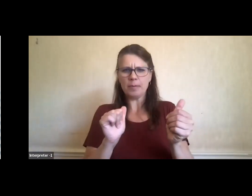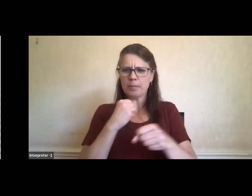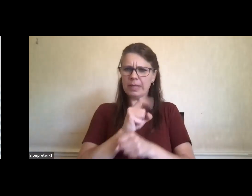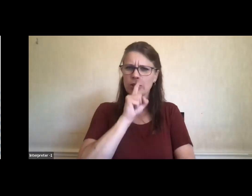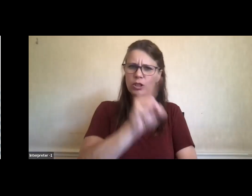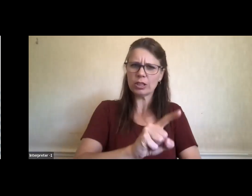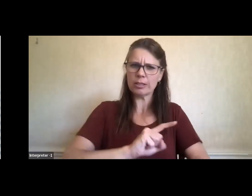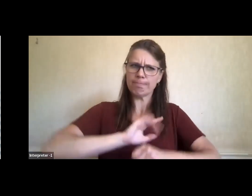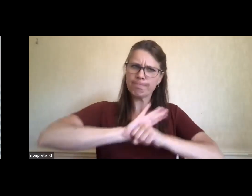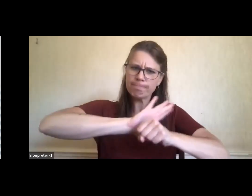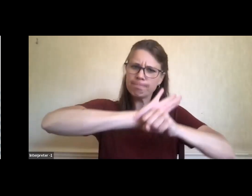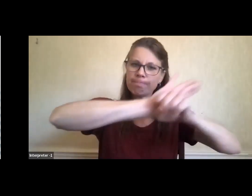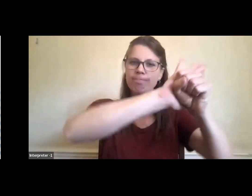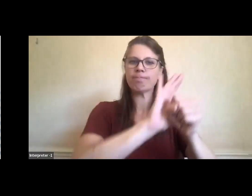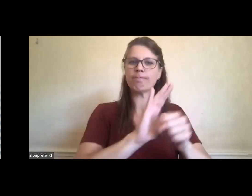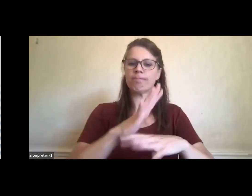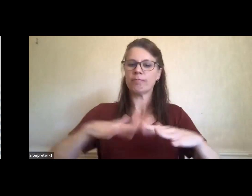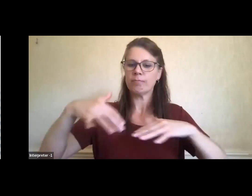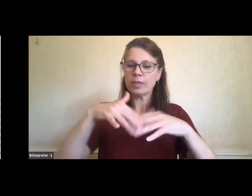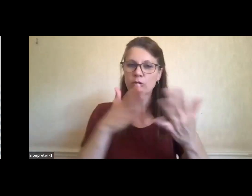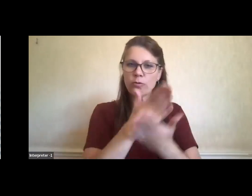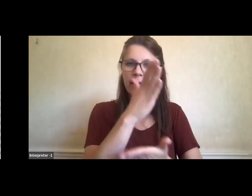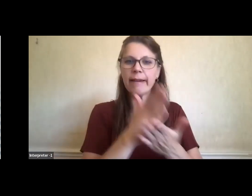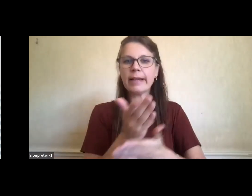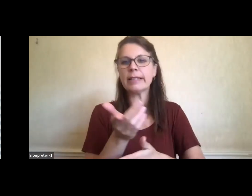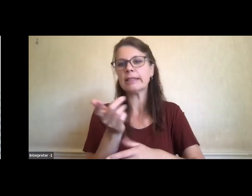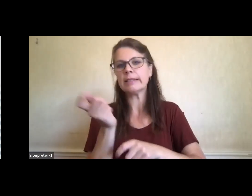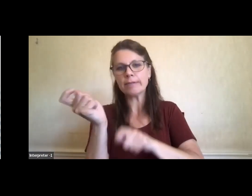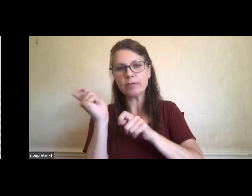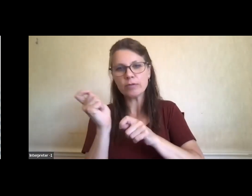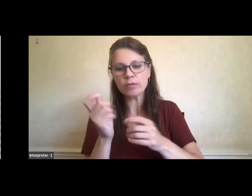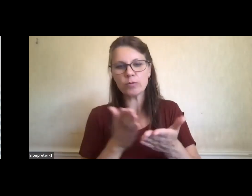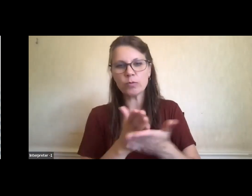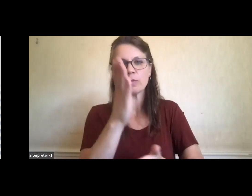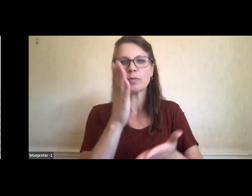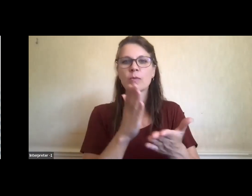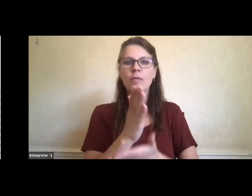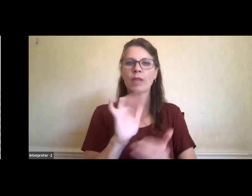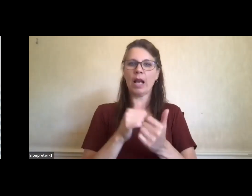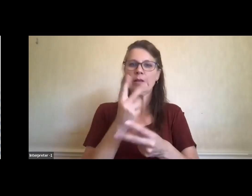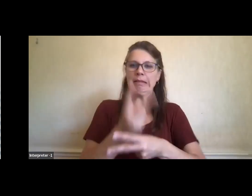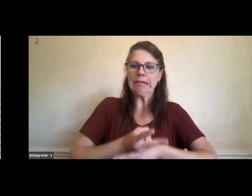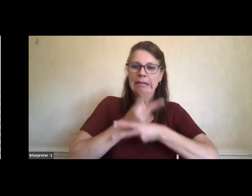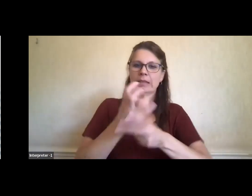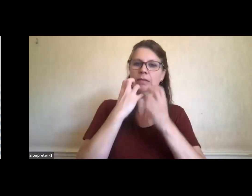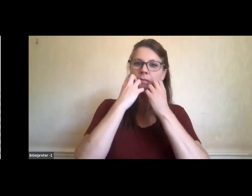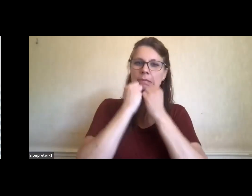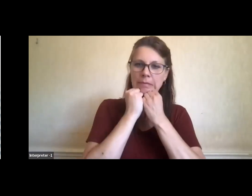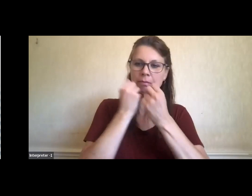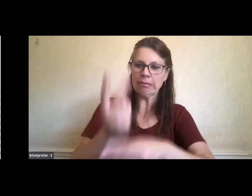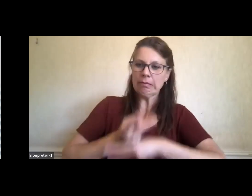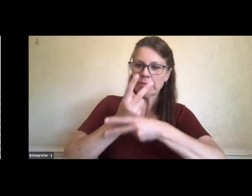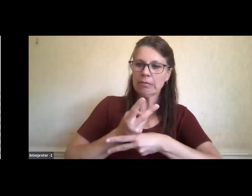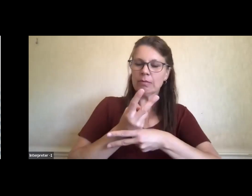on Indigenous rights, Indigenous fishing rights, and how this is really transforming the landscape of ocean